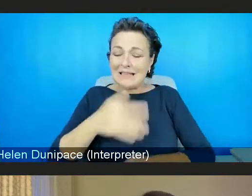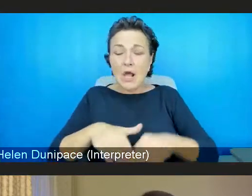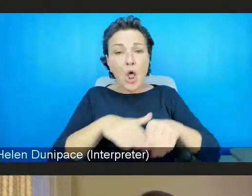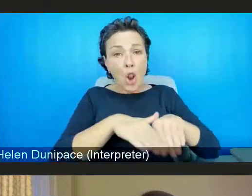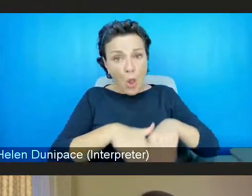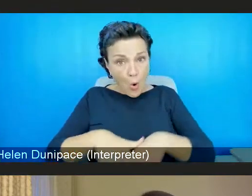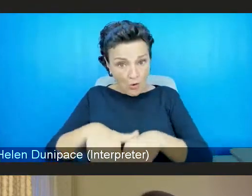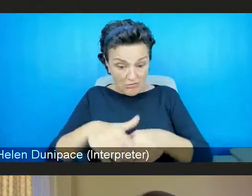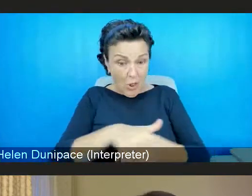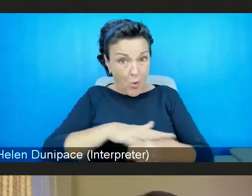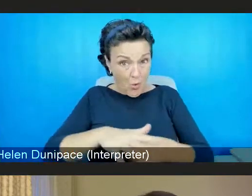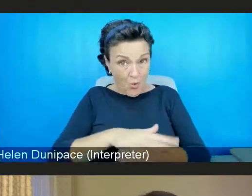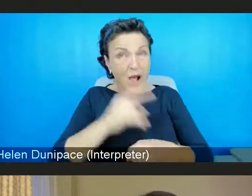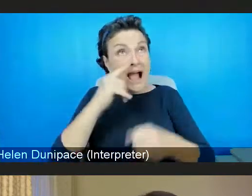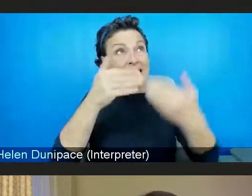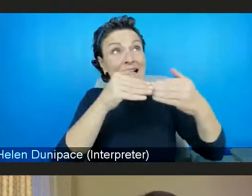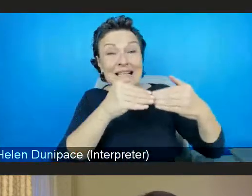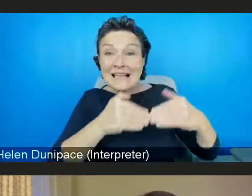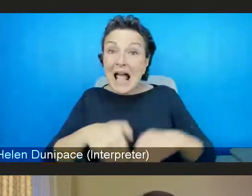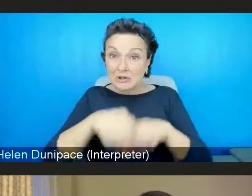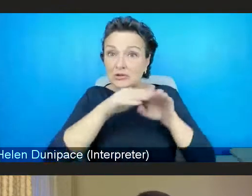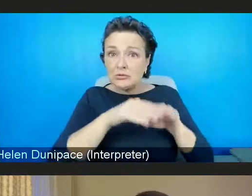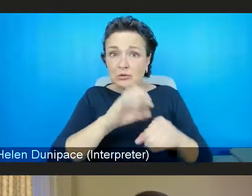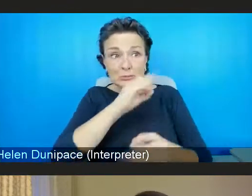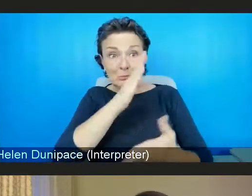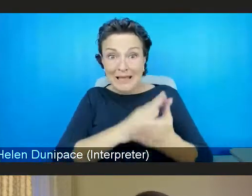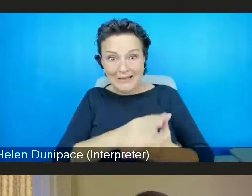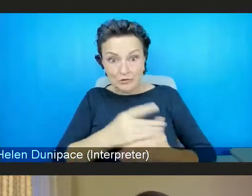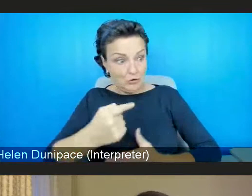steps to safeguard organisations like ours.